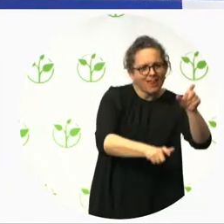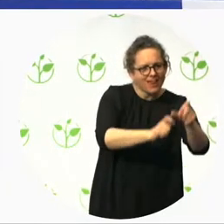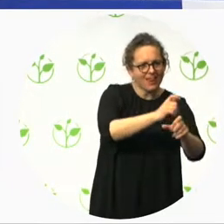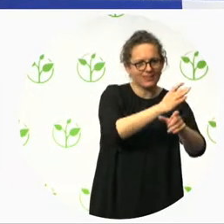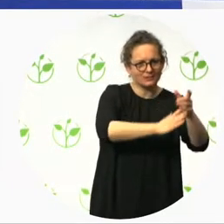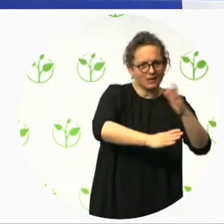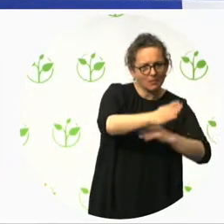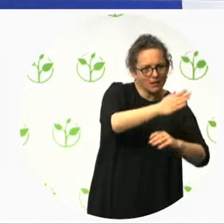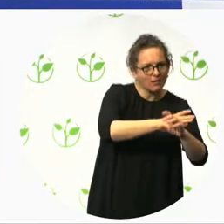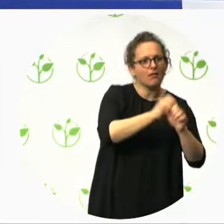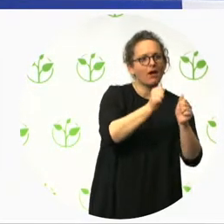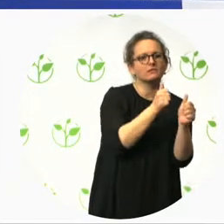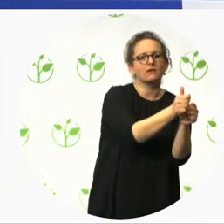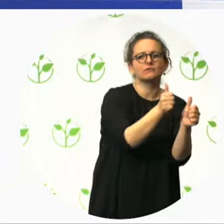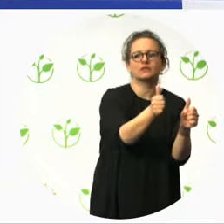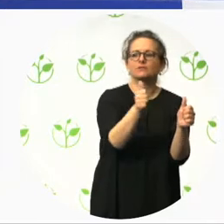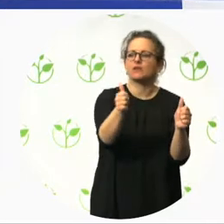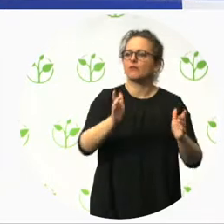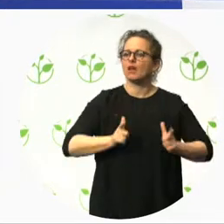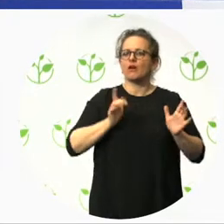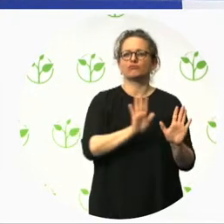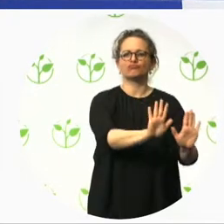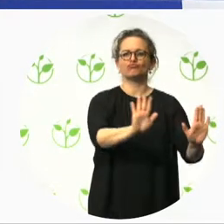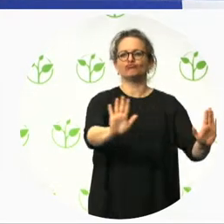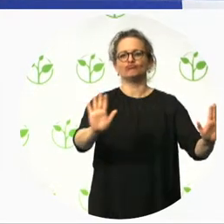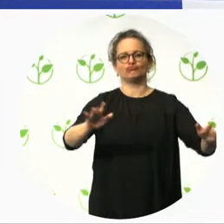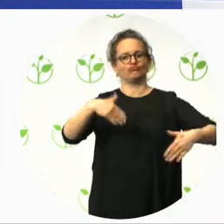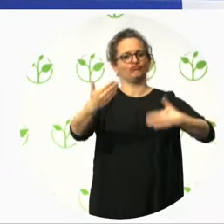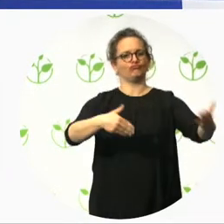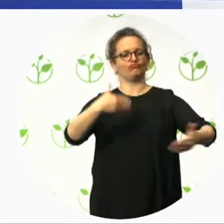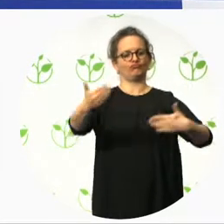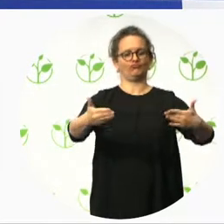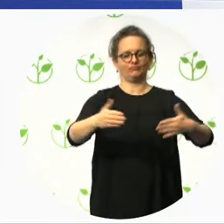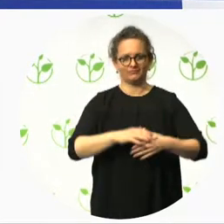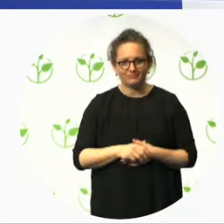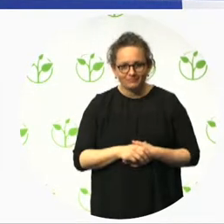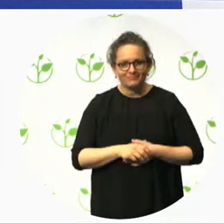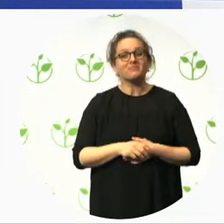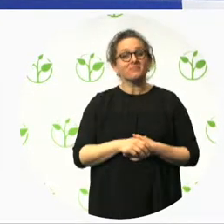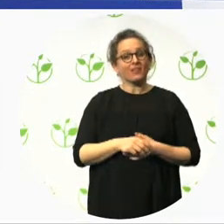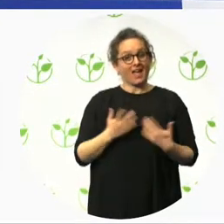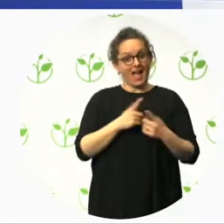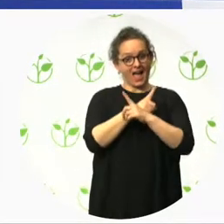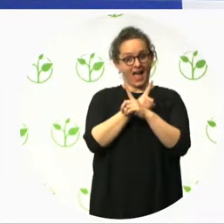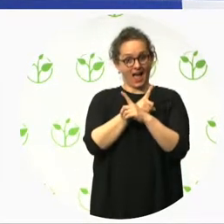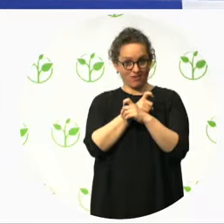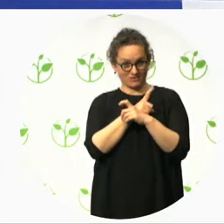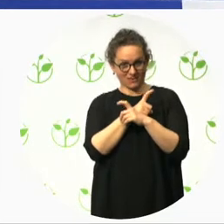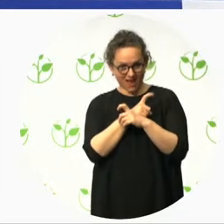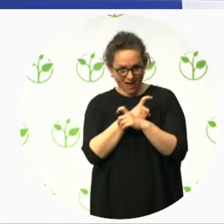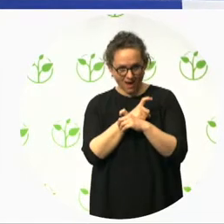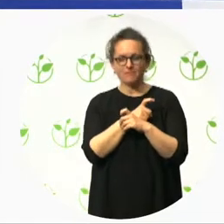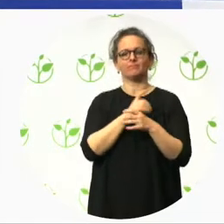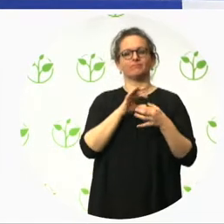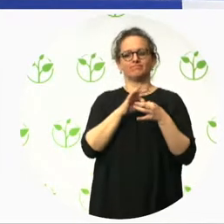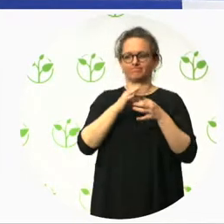Commerce, we developed in 2015 an online tool which is